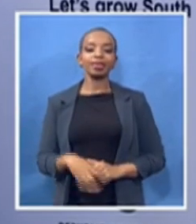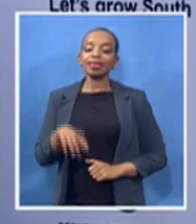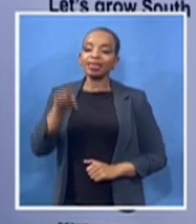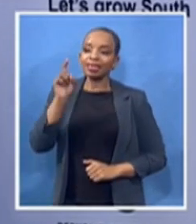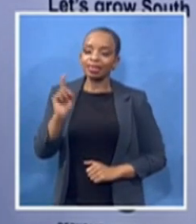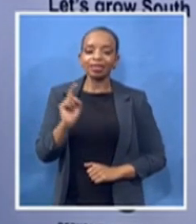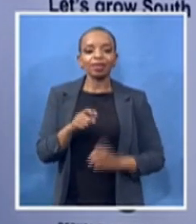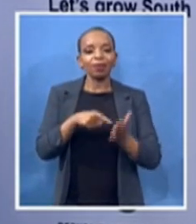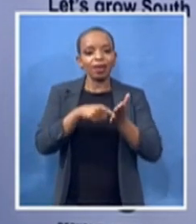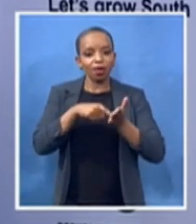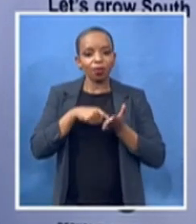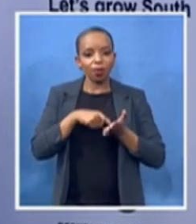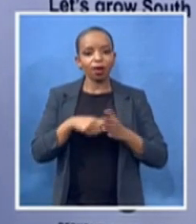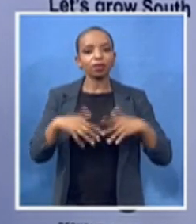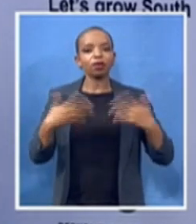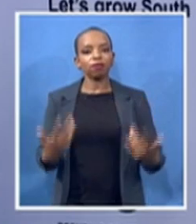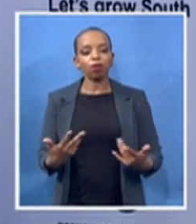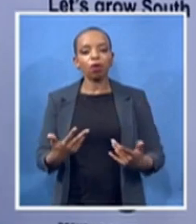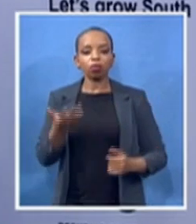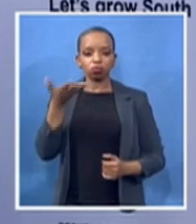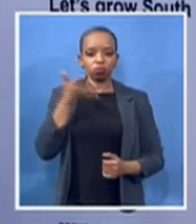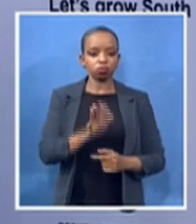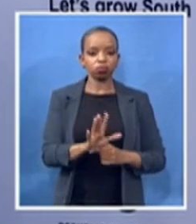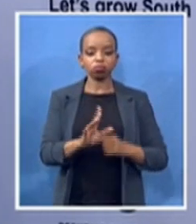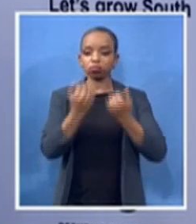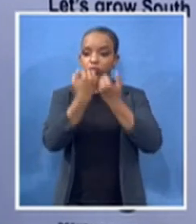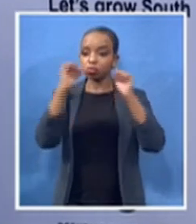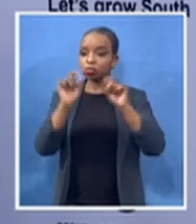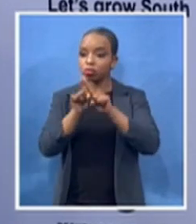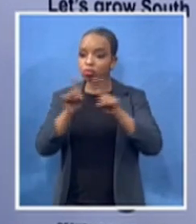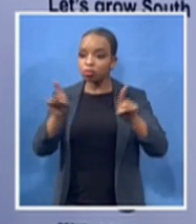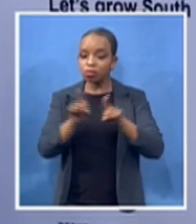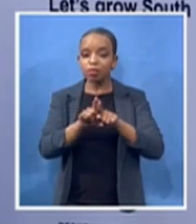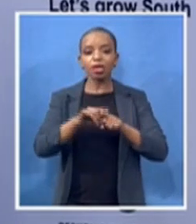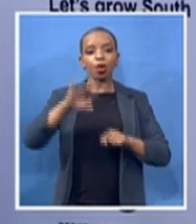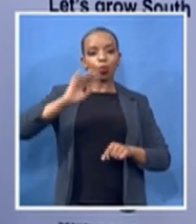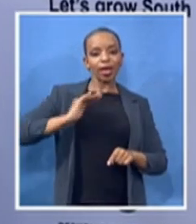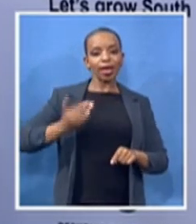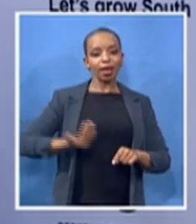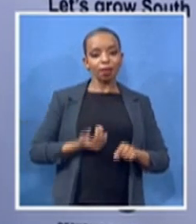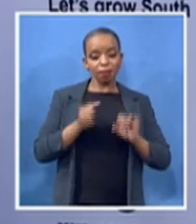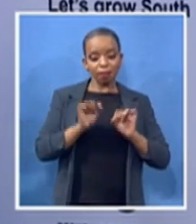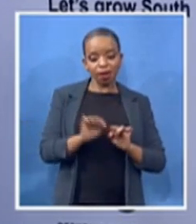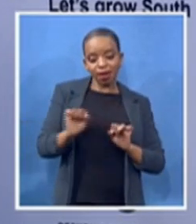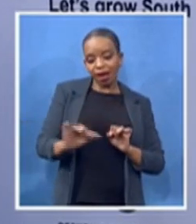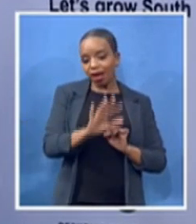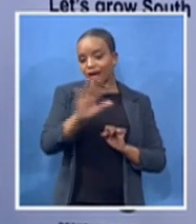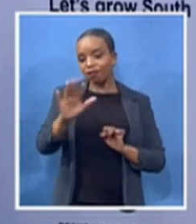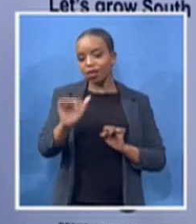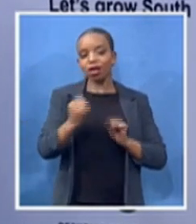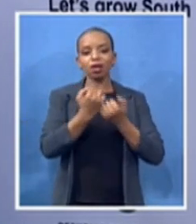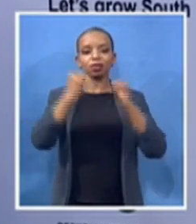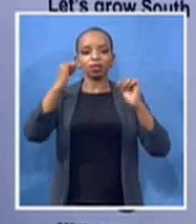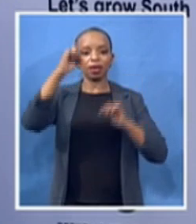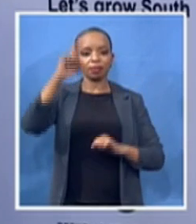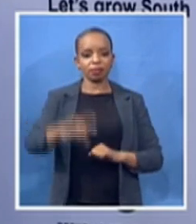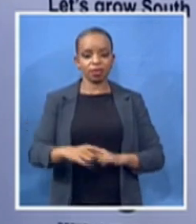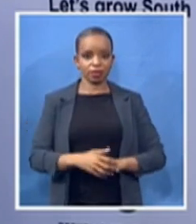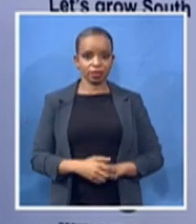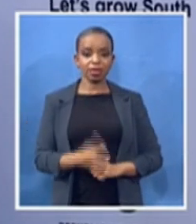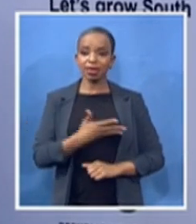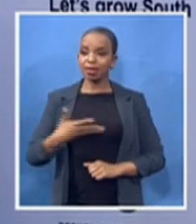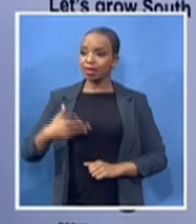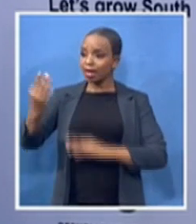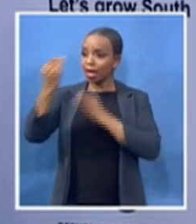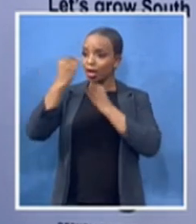african particularly african women and she taught us that even at our lowest foremost human beings we